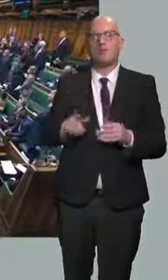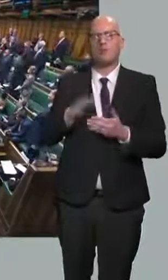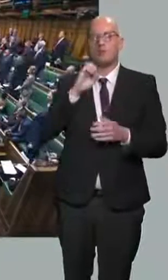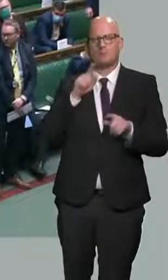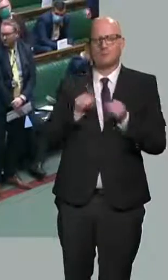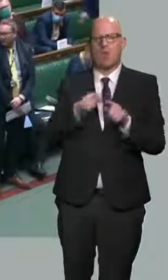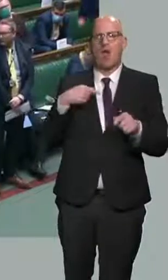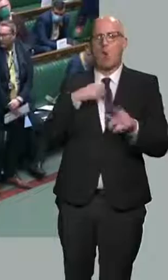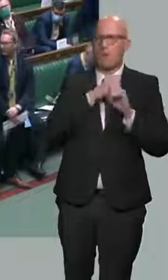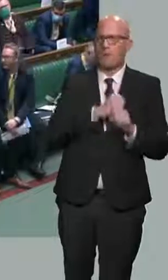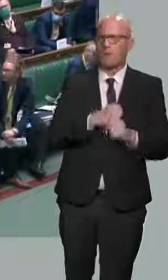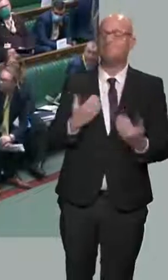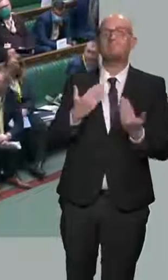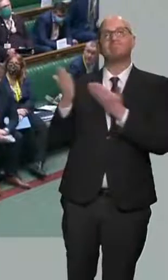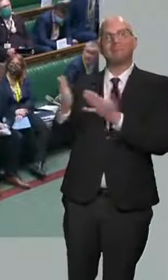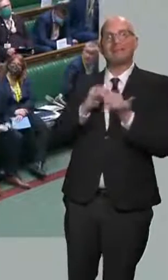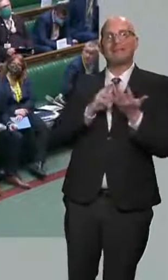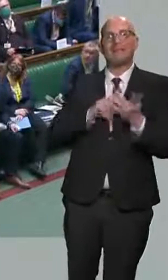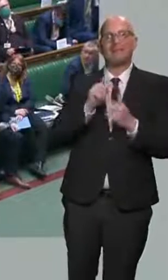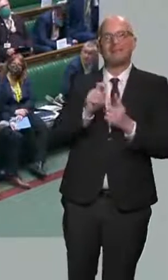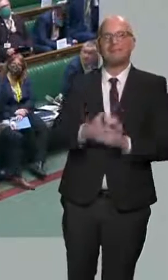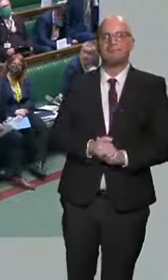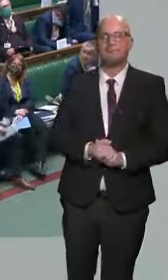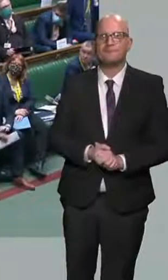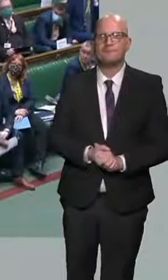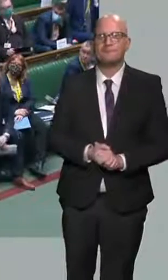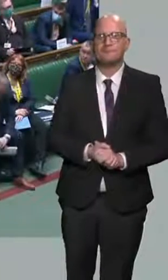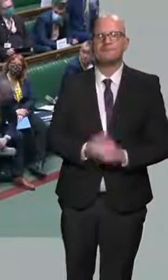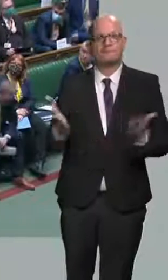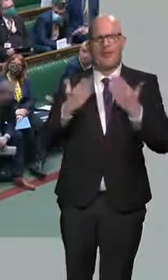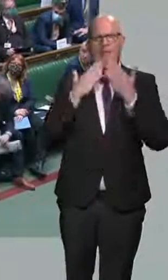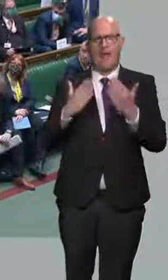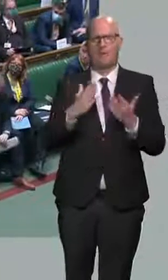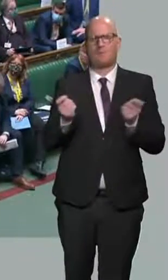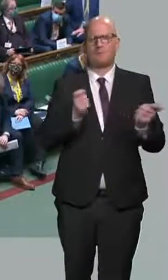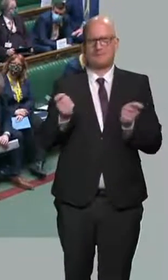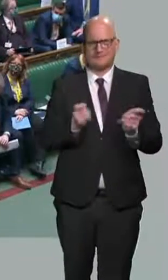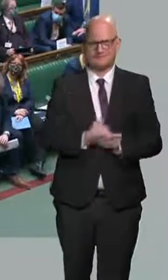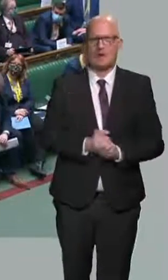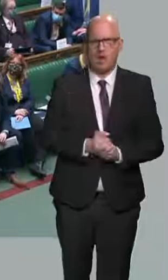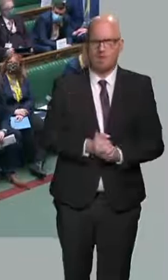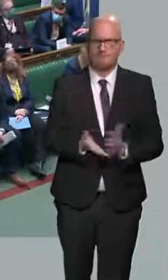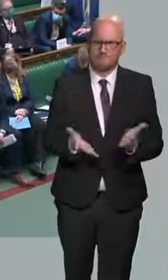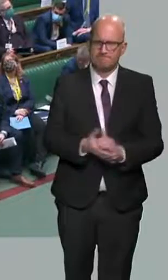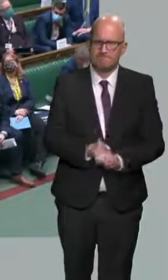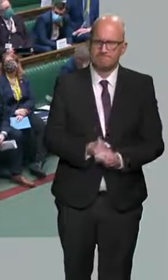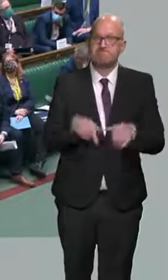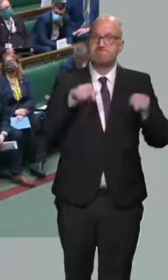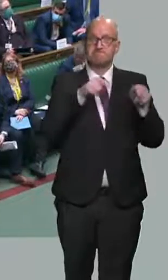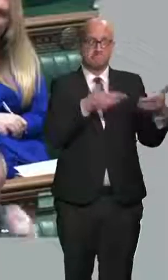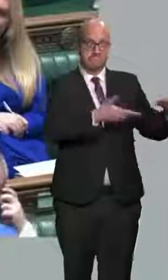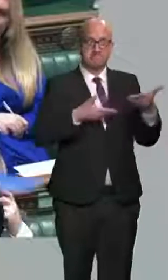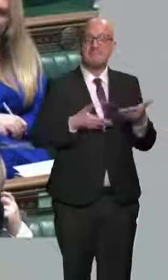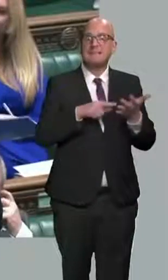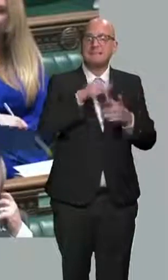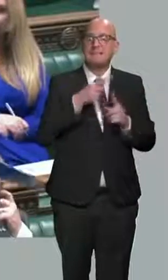spokesperson Alison Tuller. Alison you very much. Well, this tax plan that the